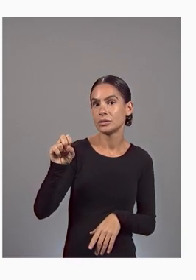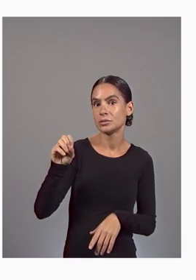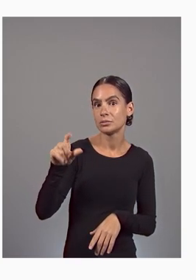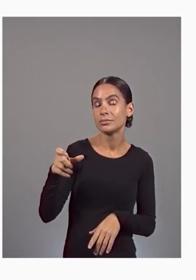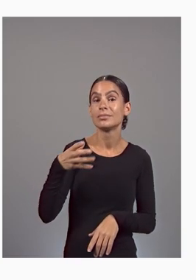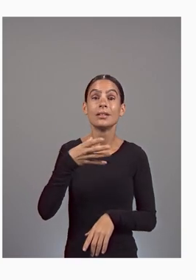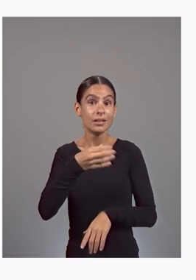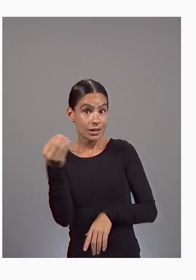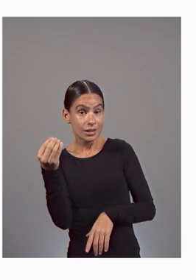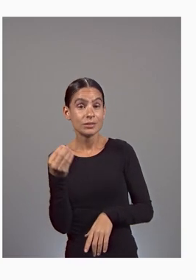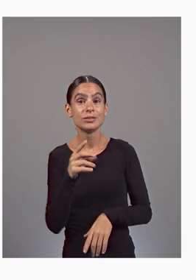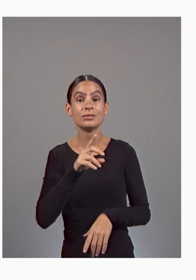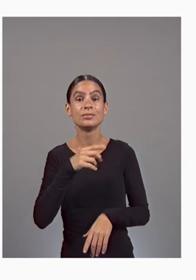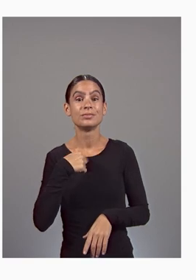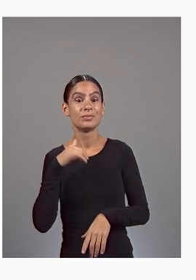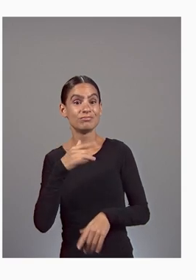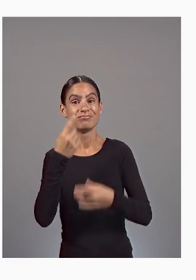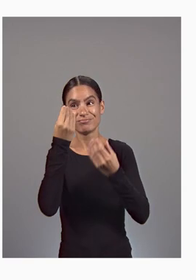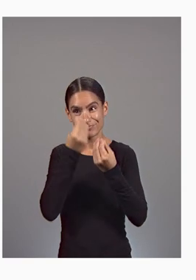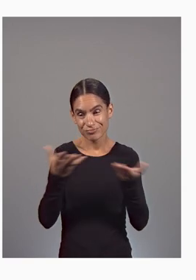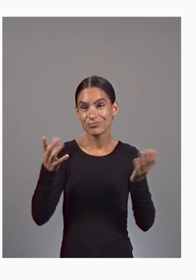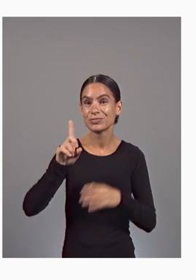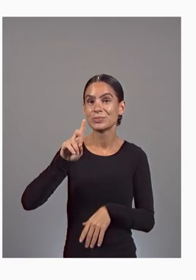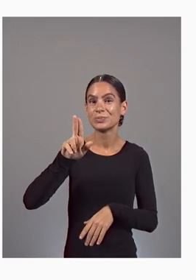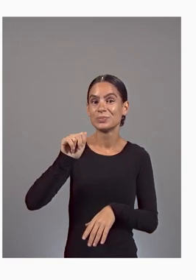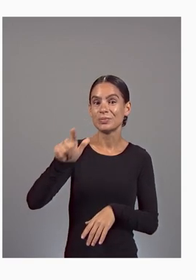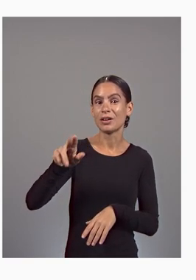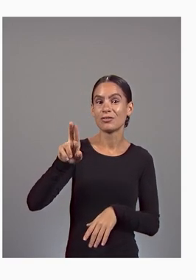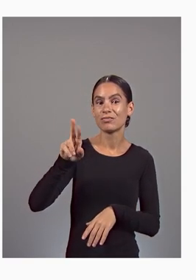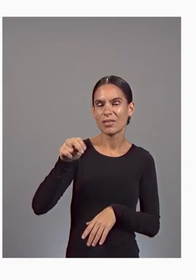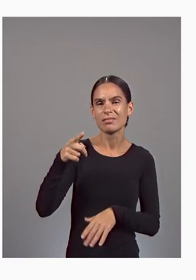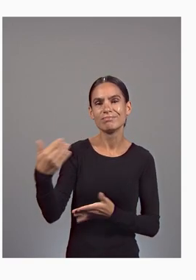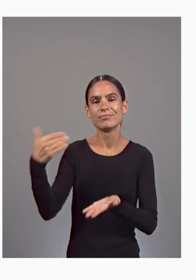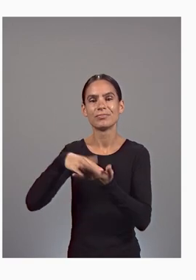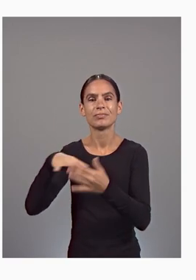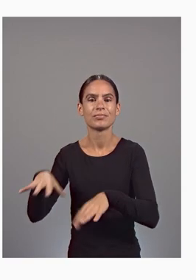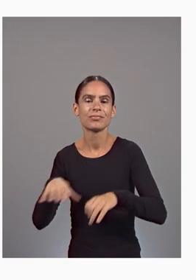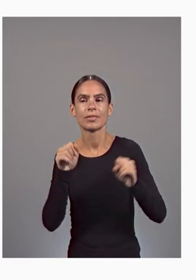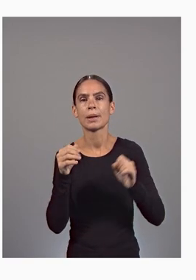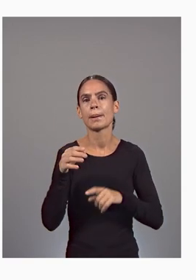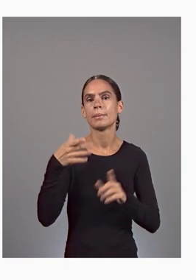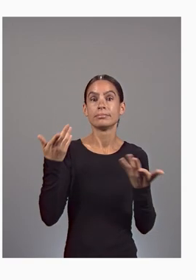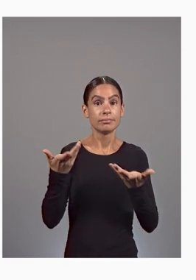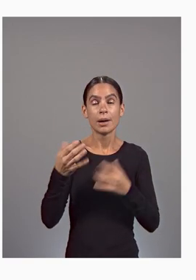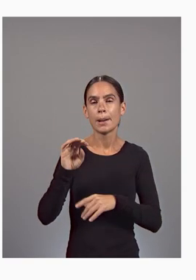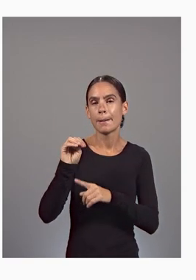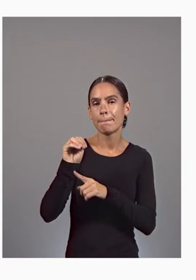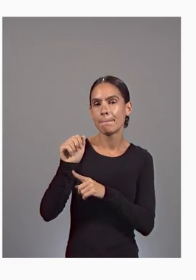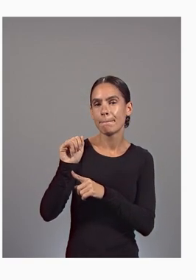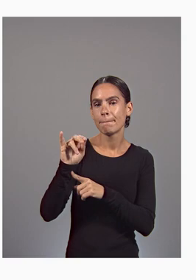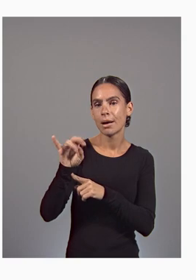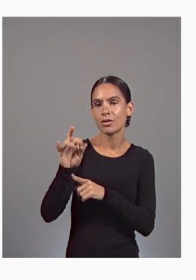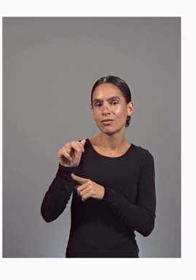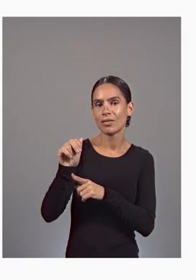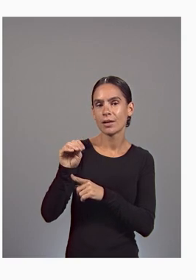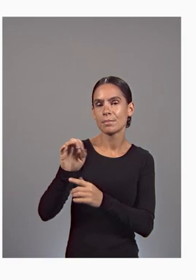also announcing dual-run, a new capability to re-host mainframe workloads in the cloud.